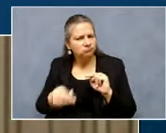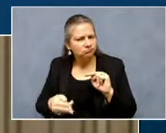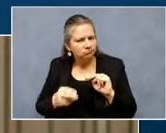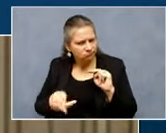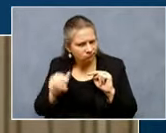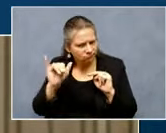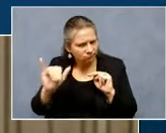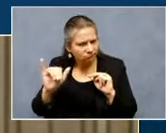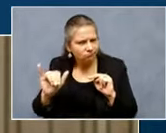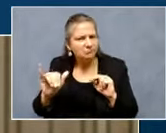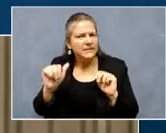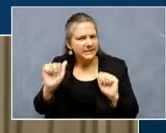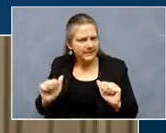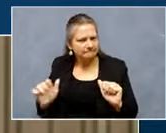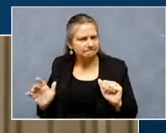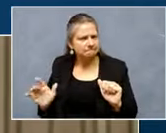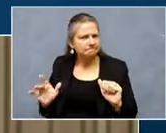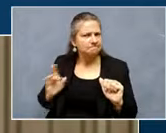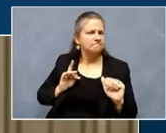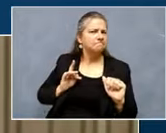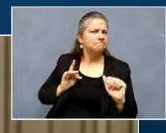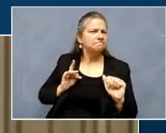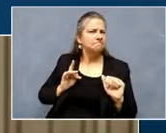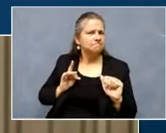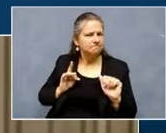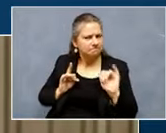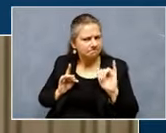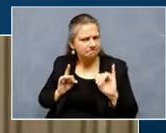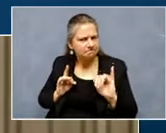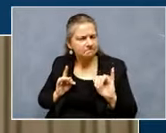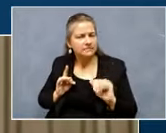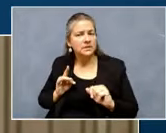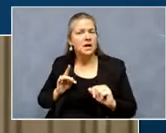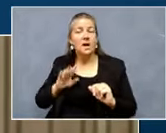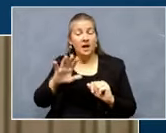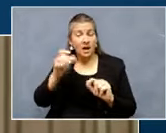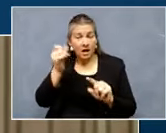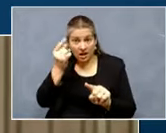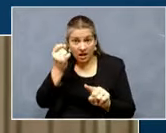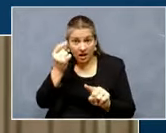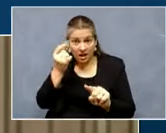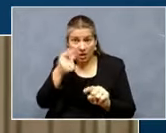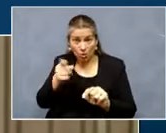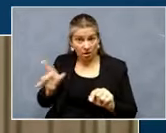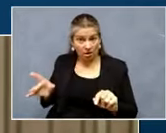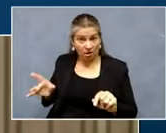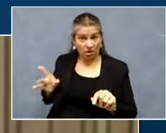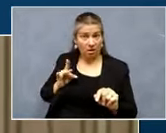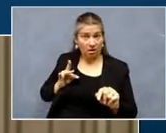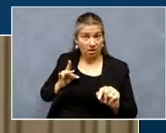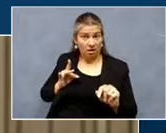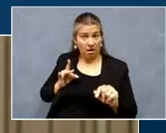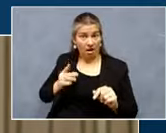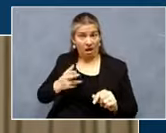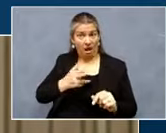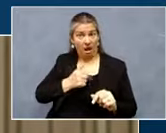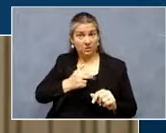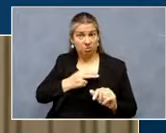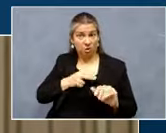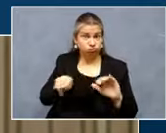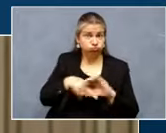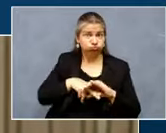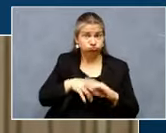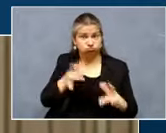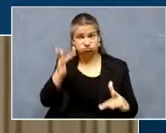but very little decrease in your protection from hospitalizations. You're still very, very protected against severe COVID and hospitalization.